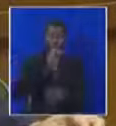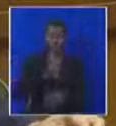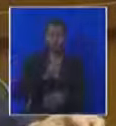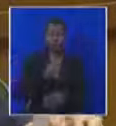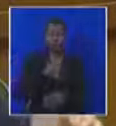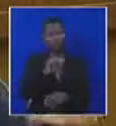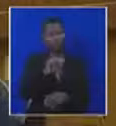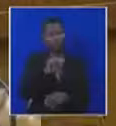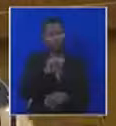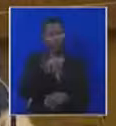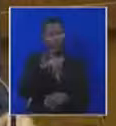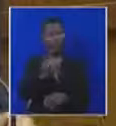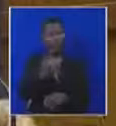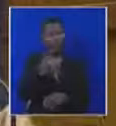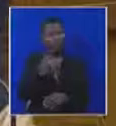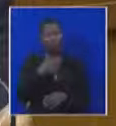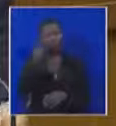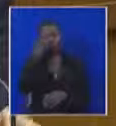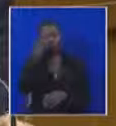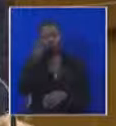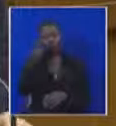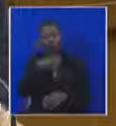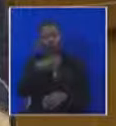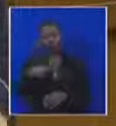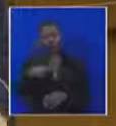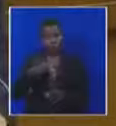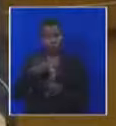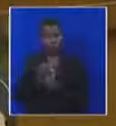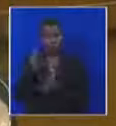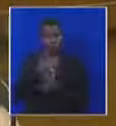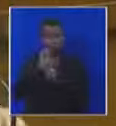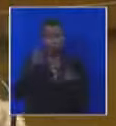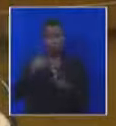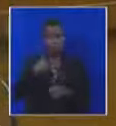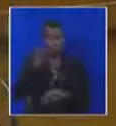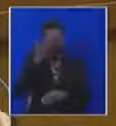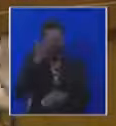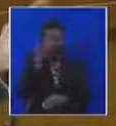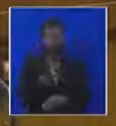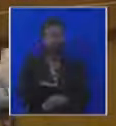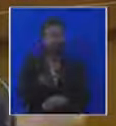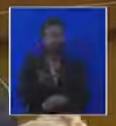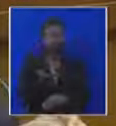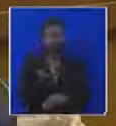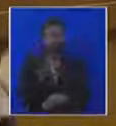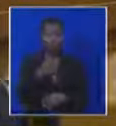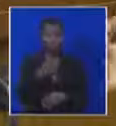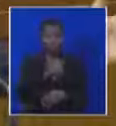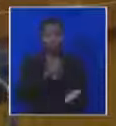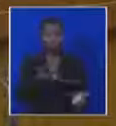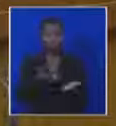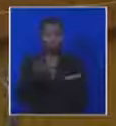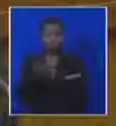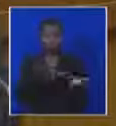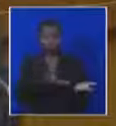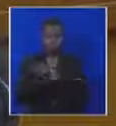Oluwamabolo, we know why the Premier of the Gauteng Province isn't here today. We know. We know why he sent you, he shuffled